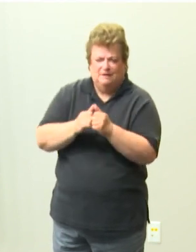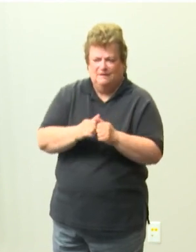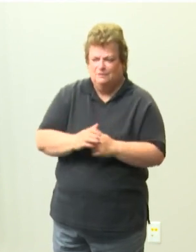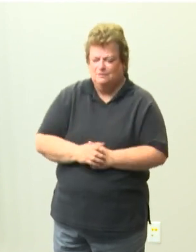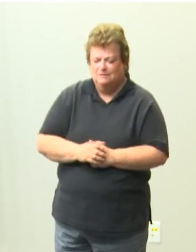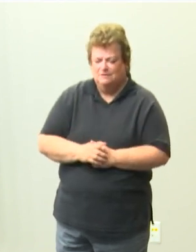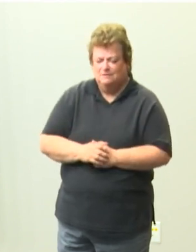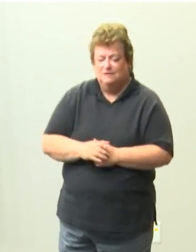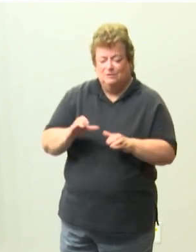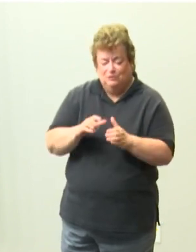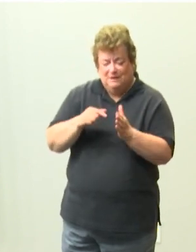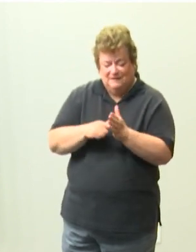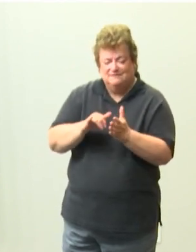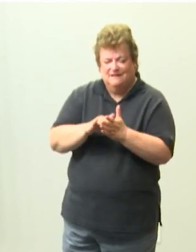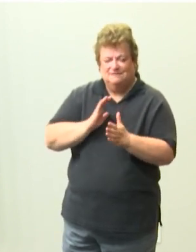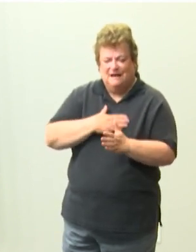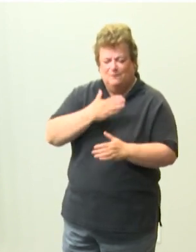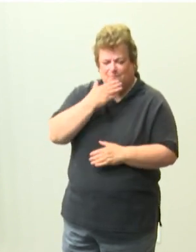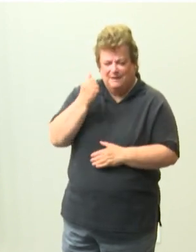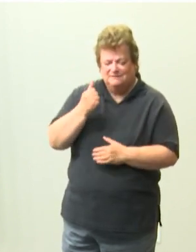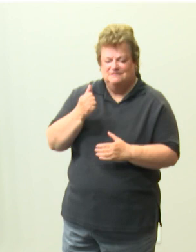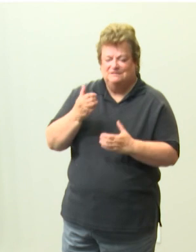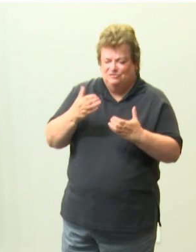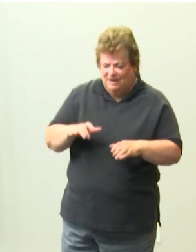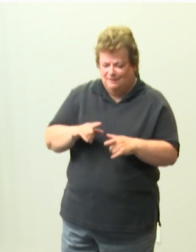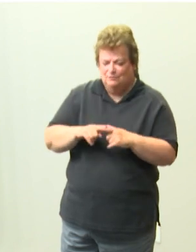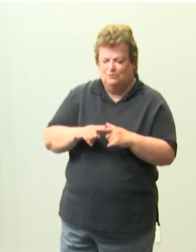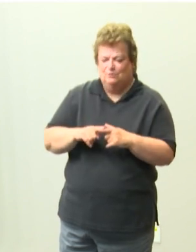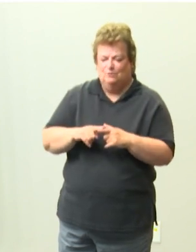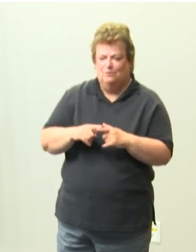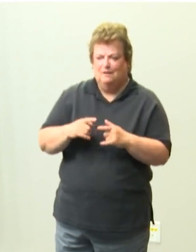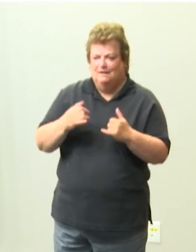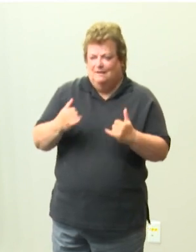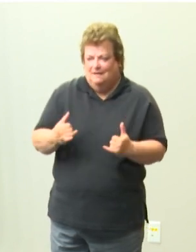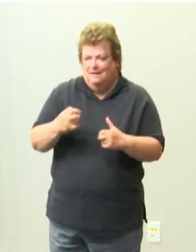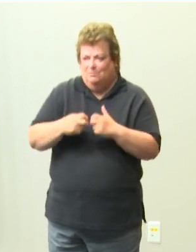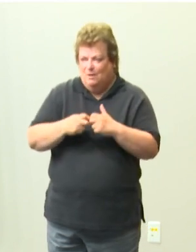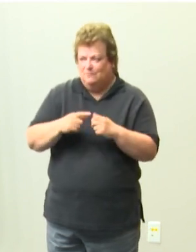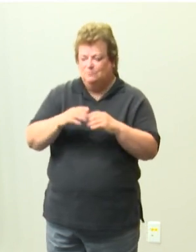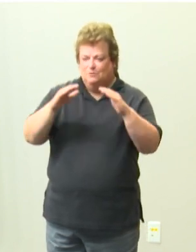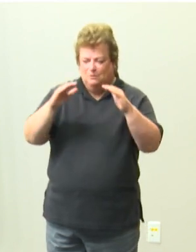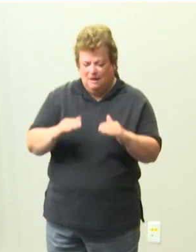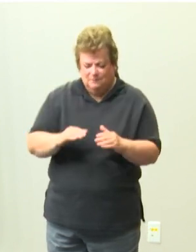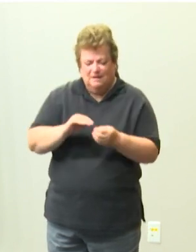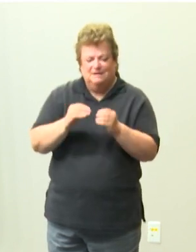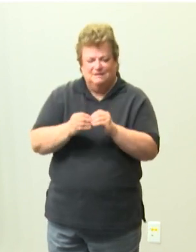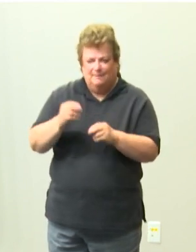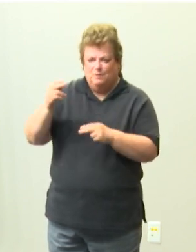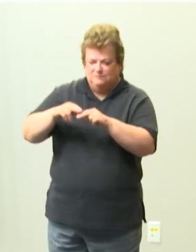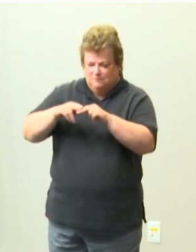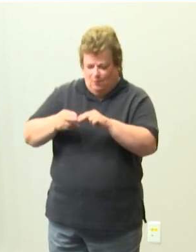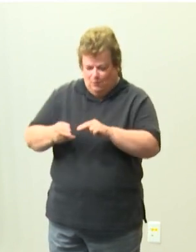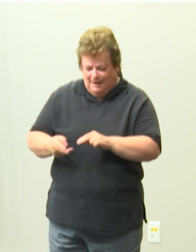doing this it's our best chance to calm down this uh current problem get the numbers back down um